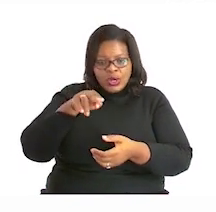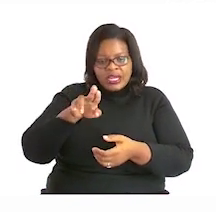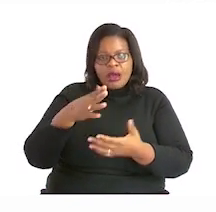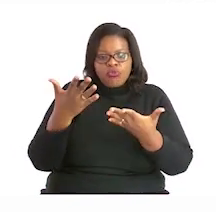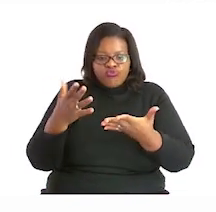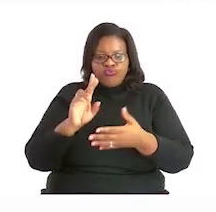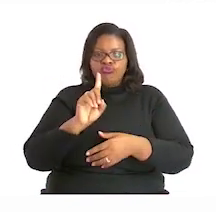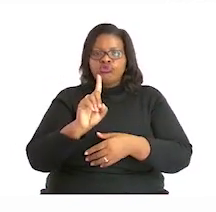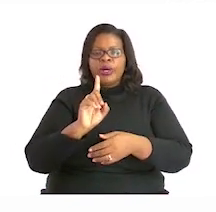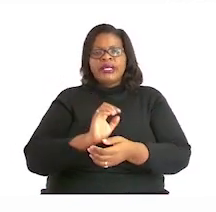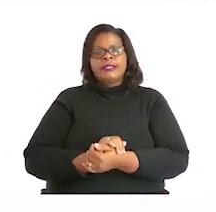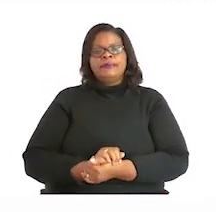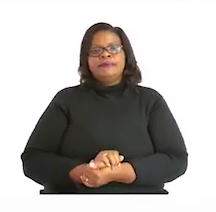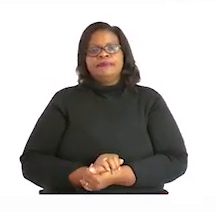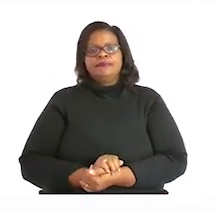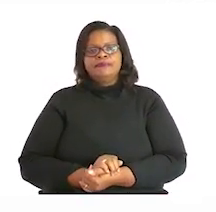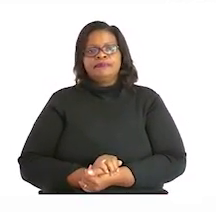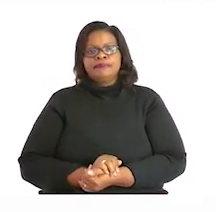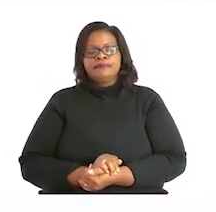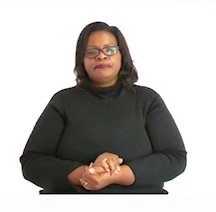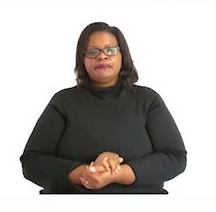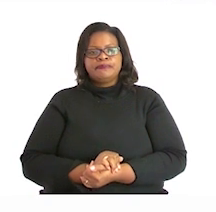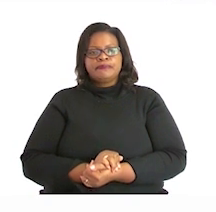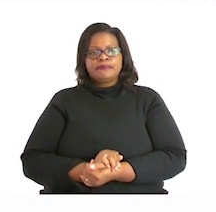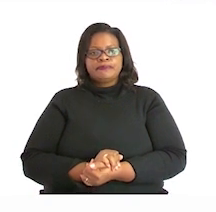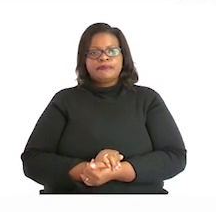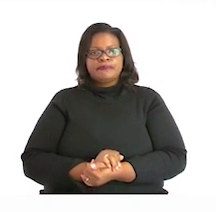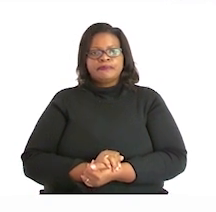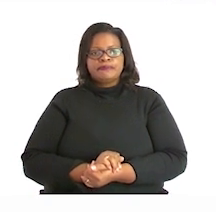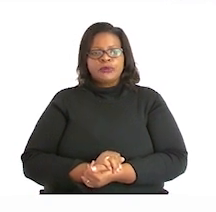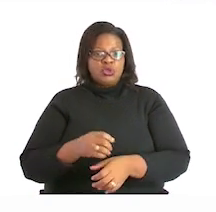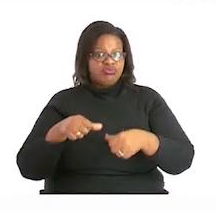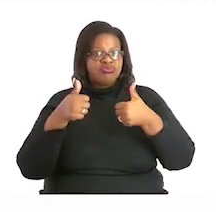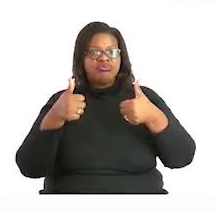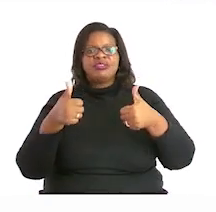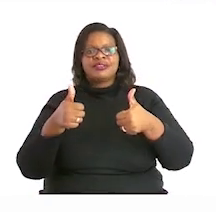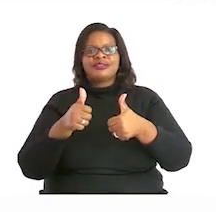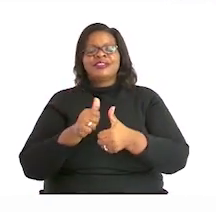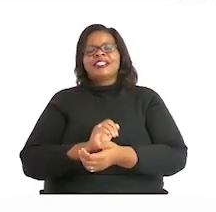as ones. Well done, learners.